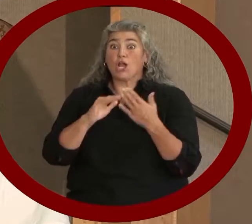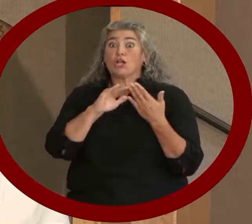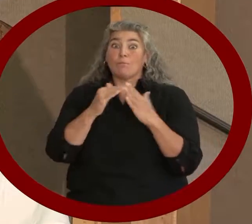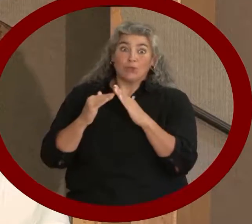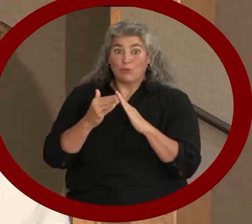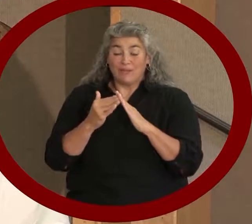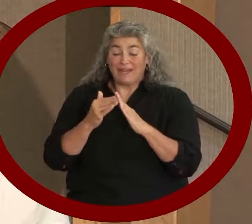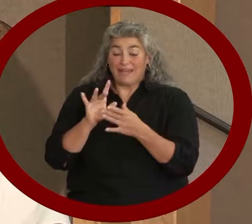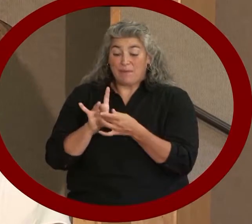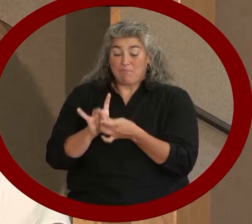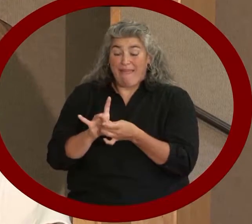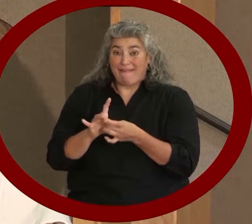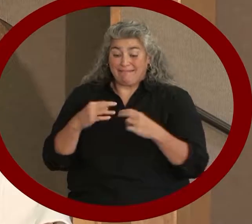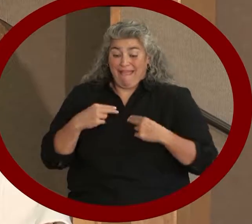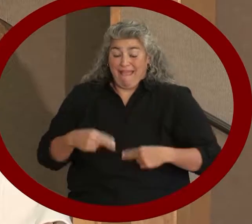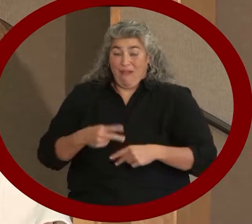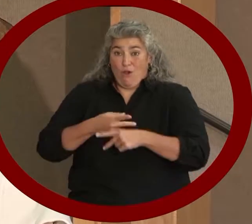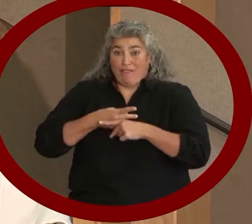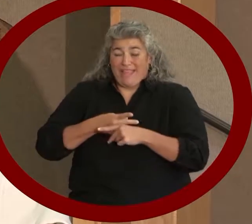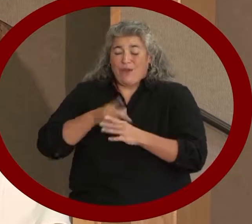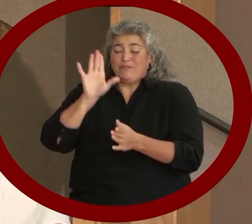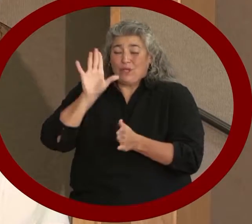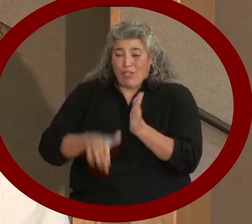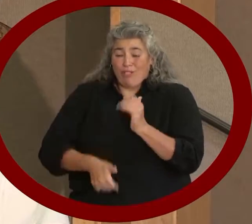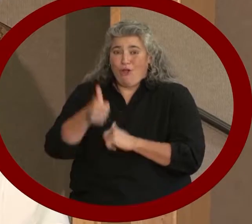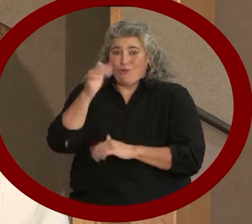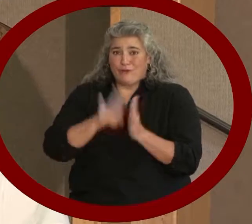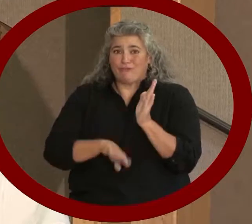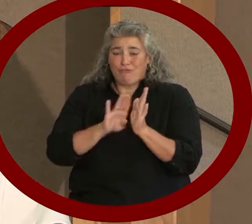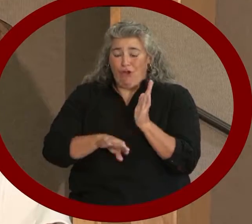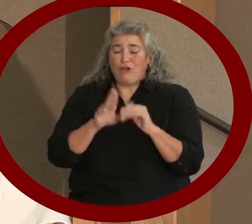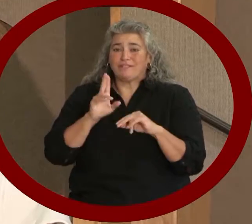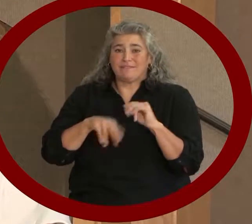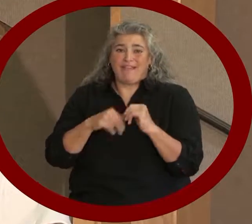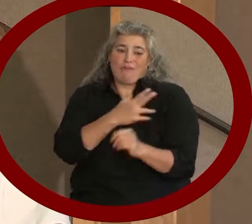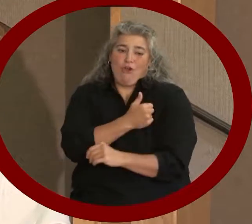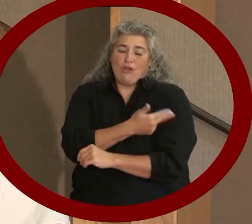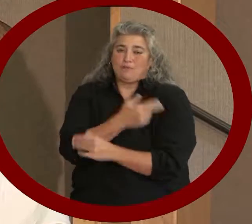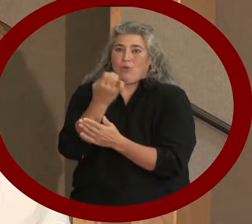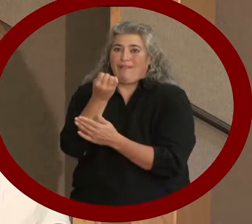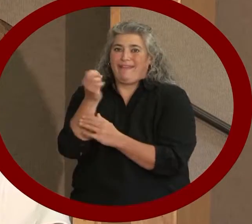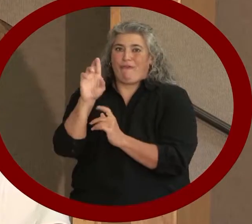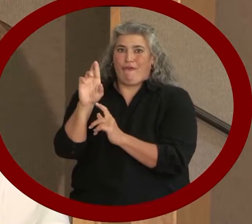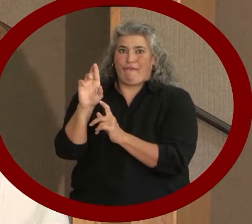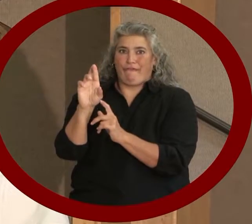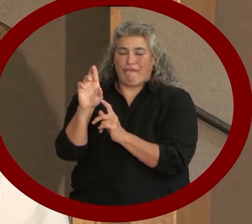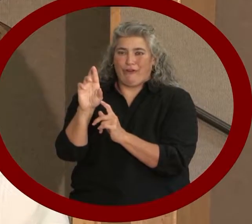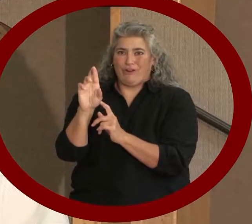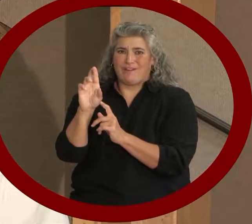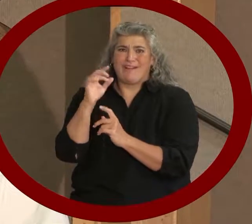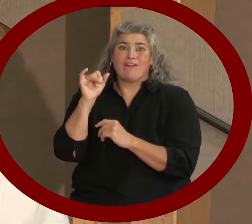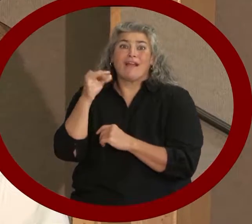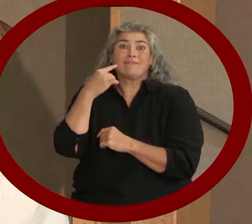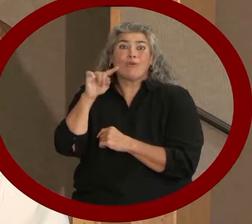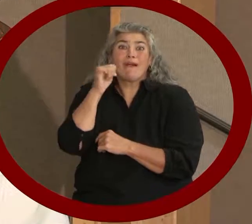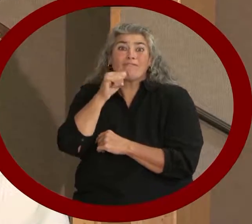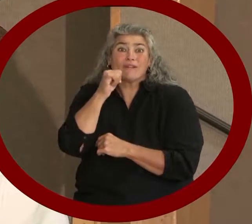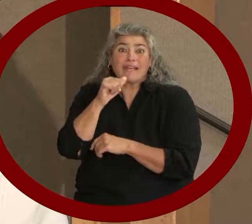is significantly lower in cost than hospital emergency rooms for routine treatment.